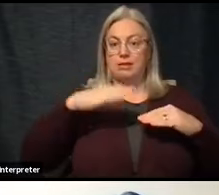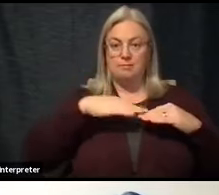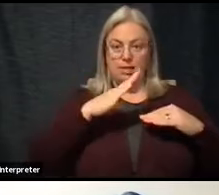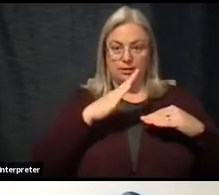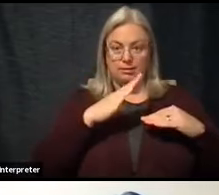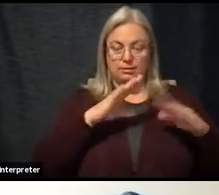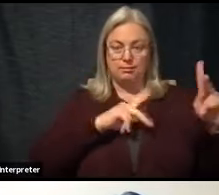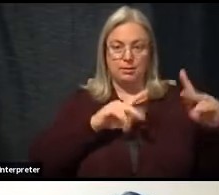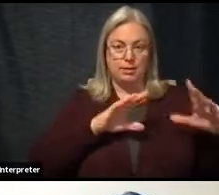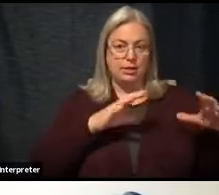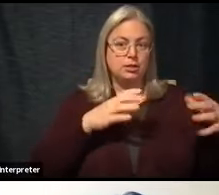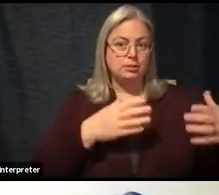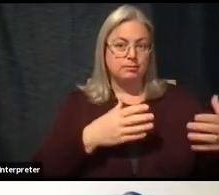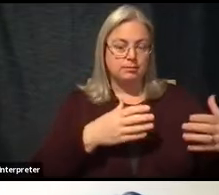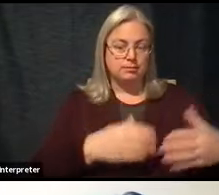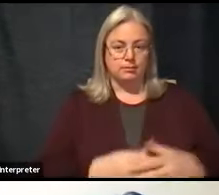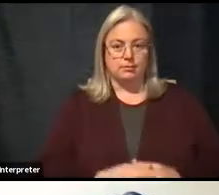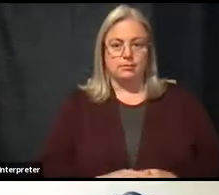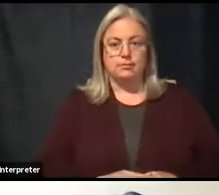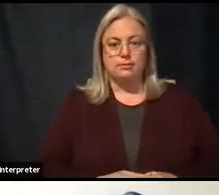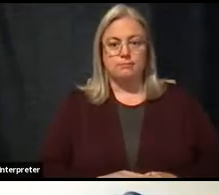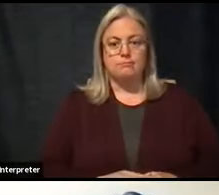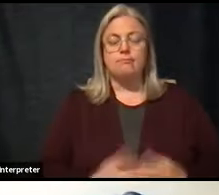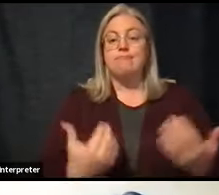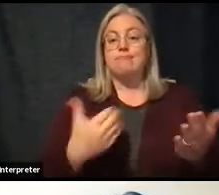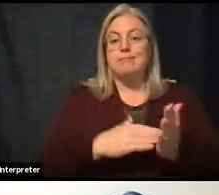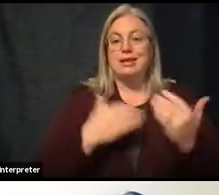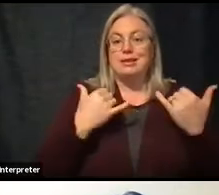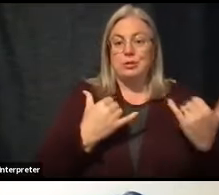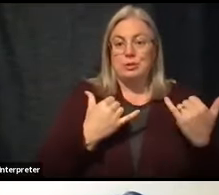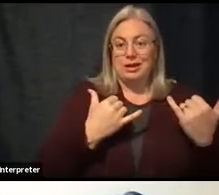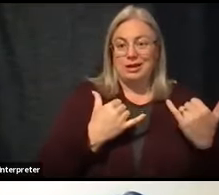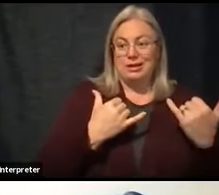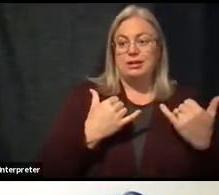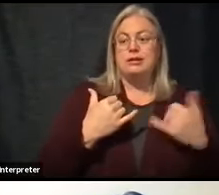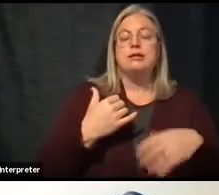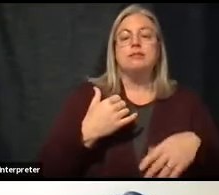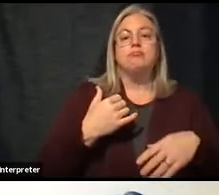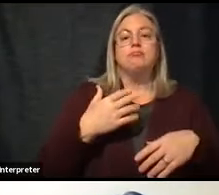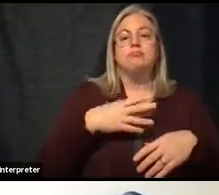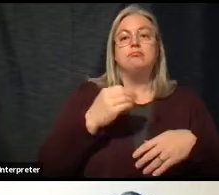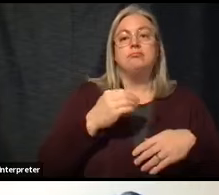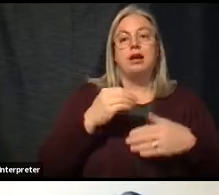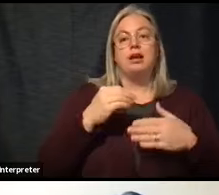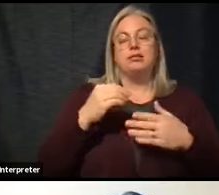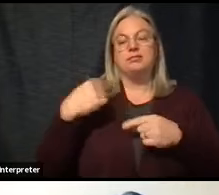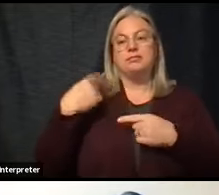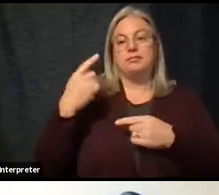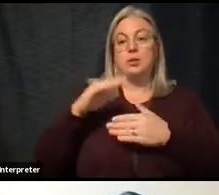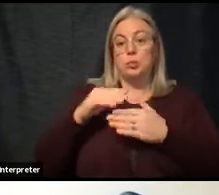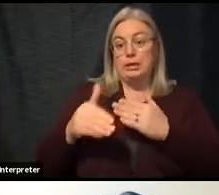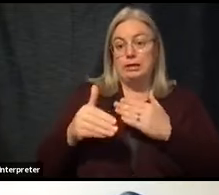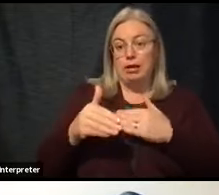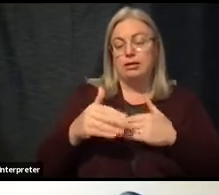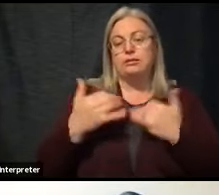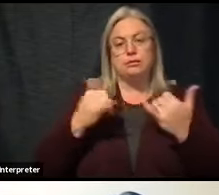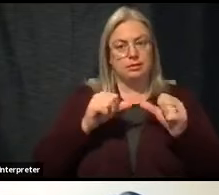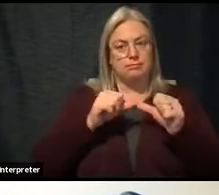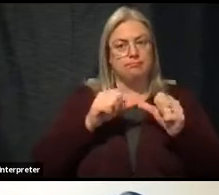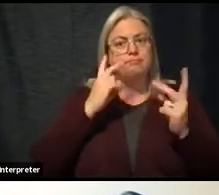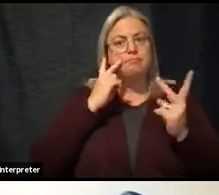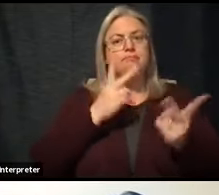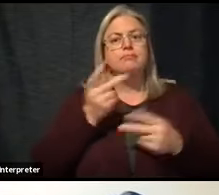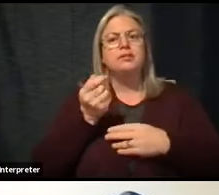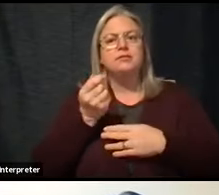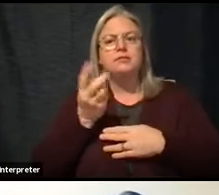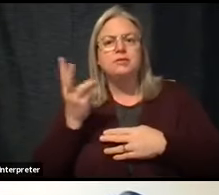And again, today, over the weekend, we are continuing to see a few 80